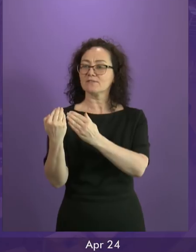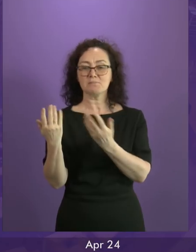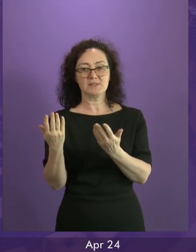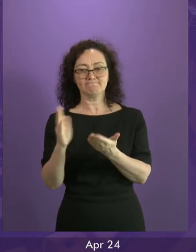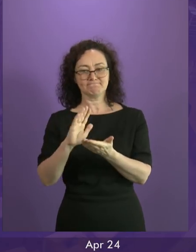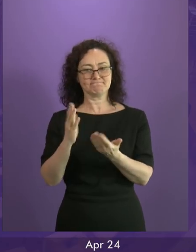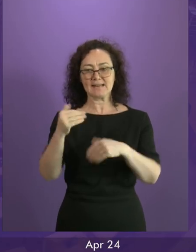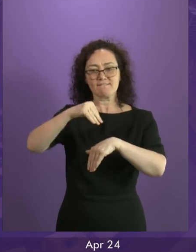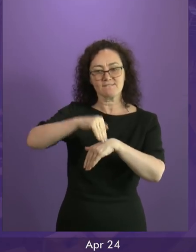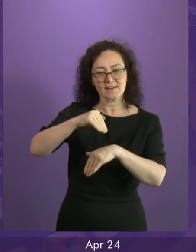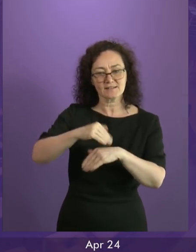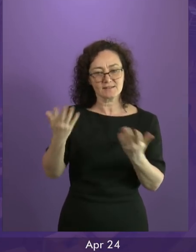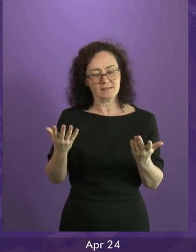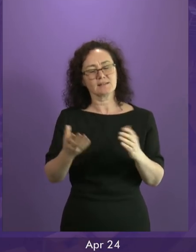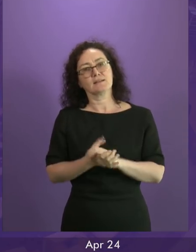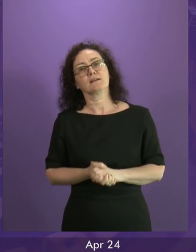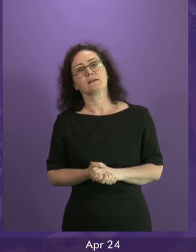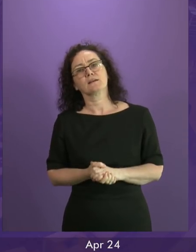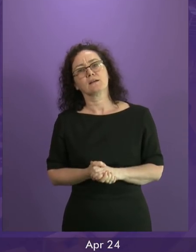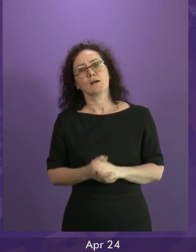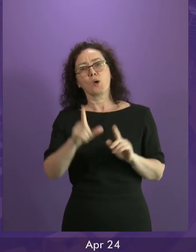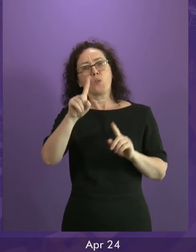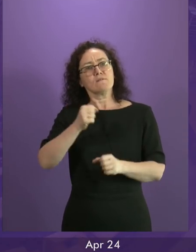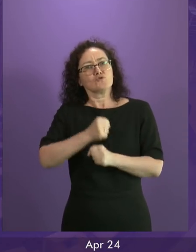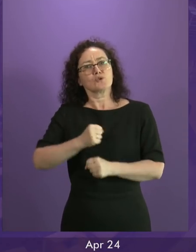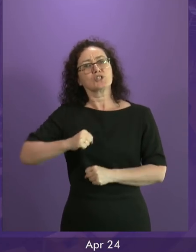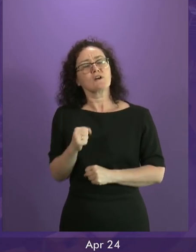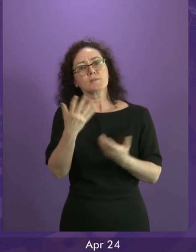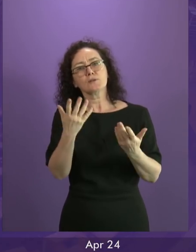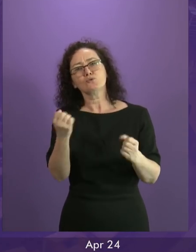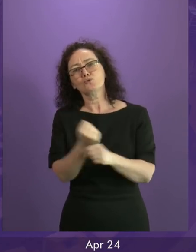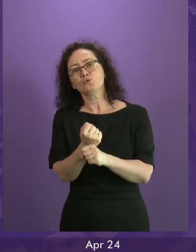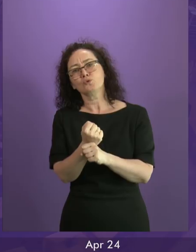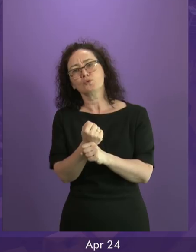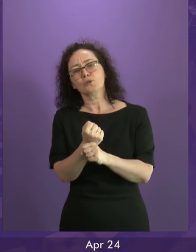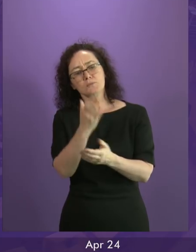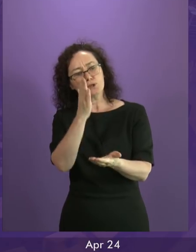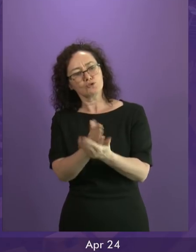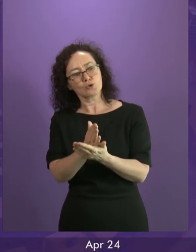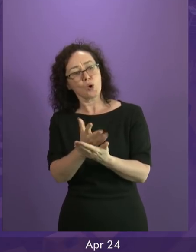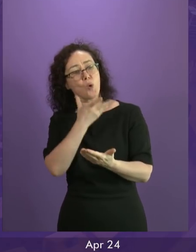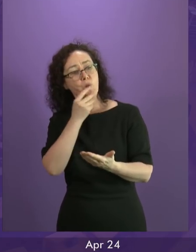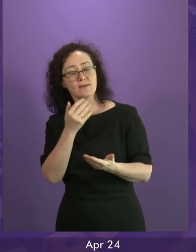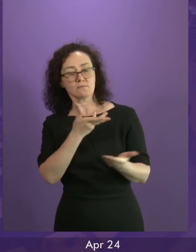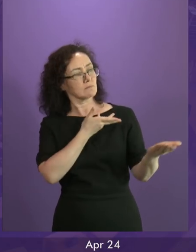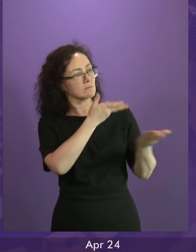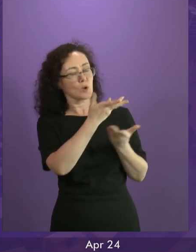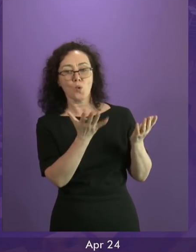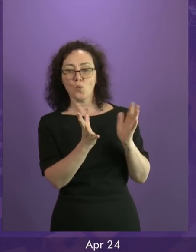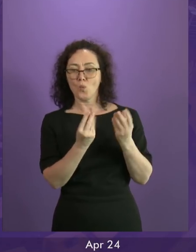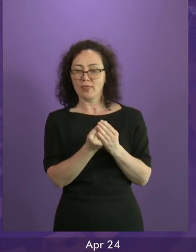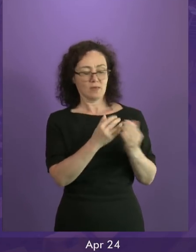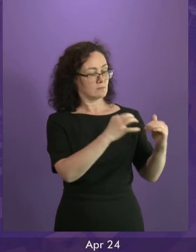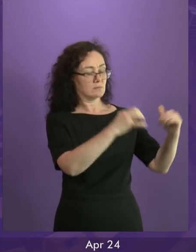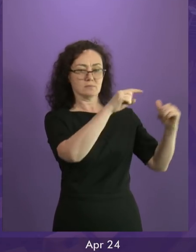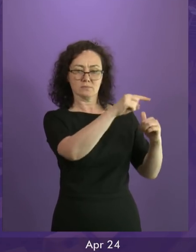Council structure, what safeguards and conditions has the Scottish Government considered to ensure that talks with the UK Government are conducted reasonably and respectfully